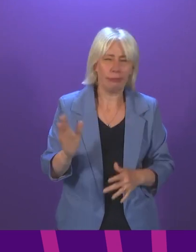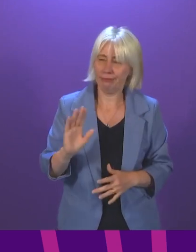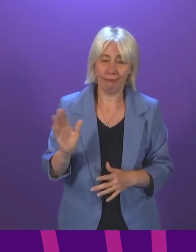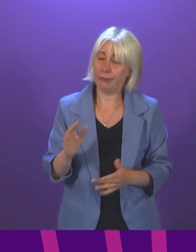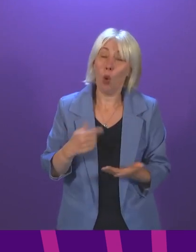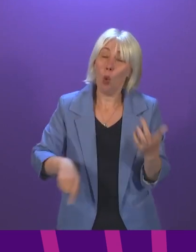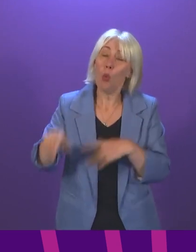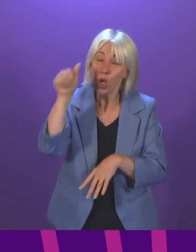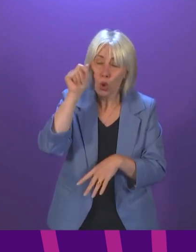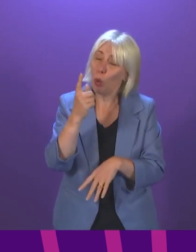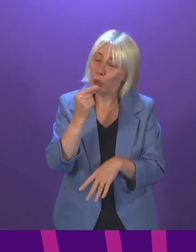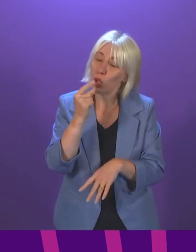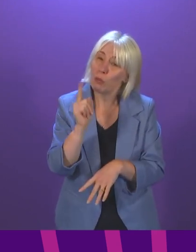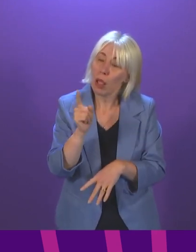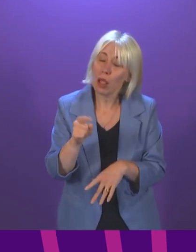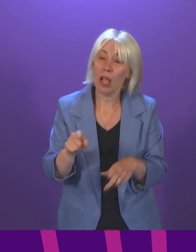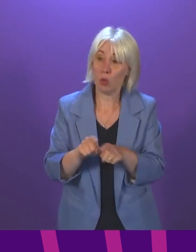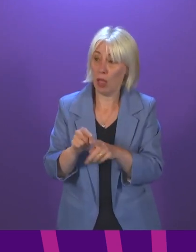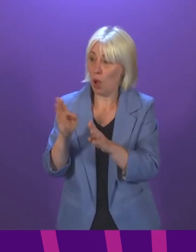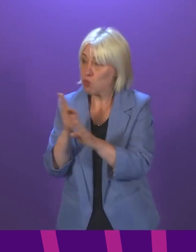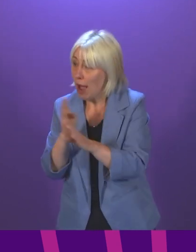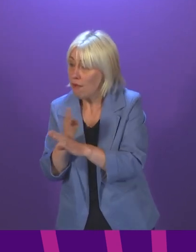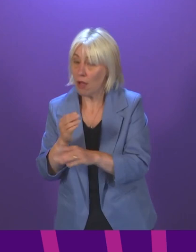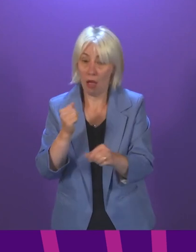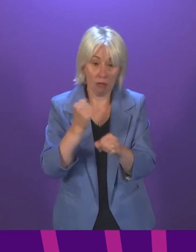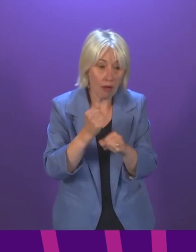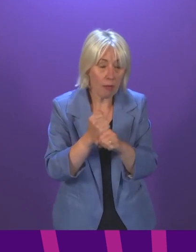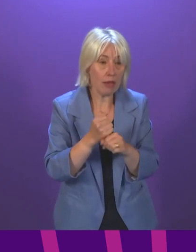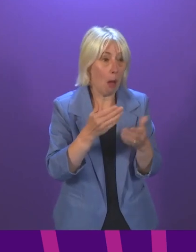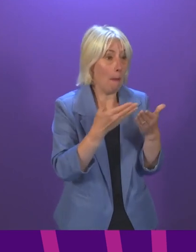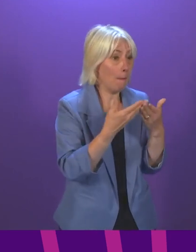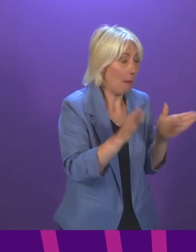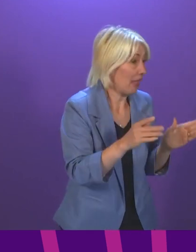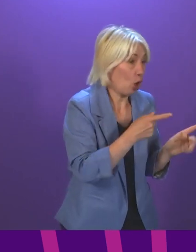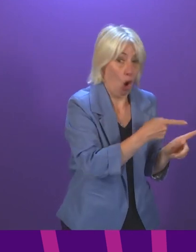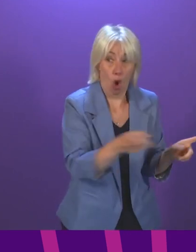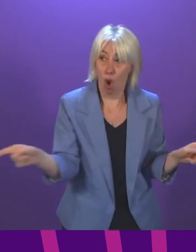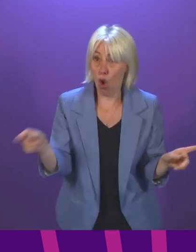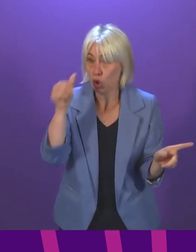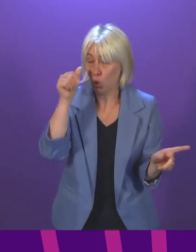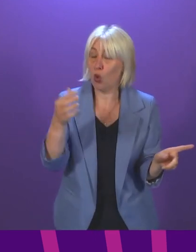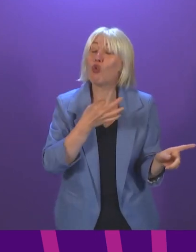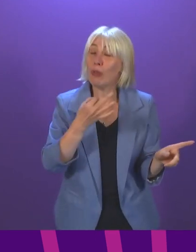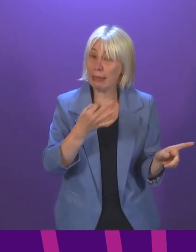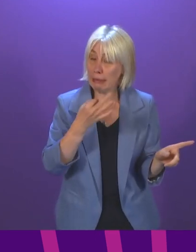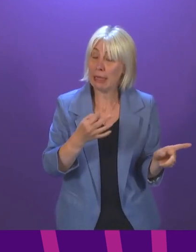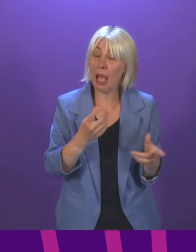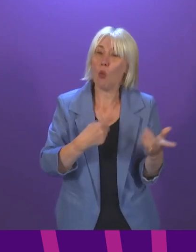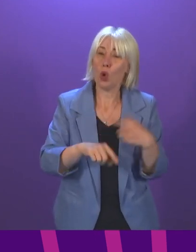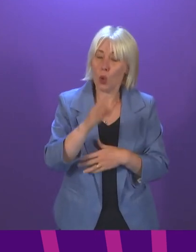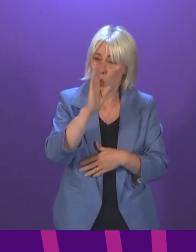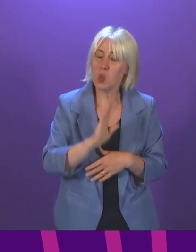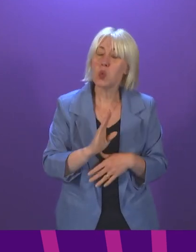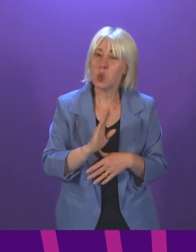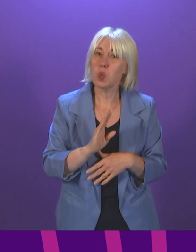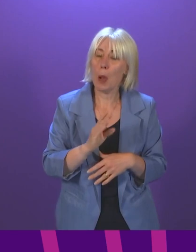our countries, to the public sector, the private sector and indeed to governments themselves. It is a risk that we take extremely seriously. There